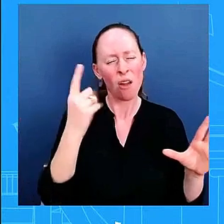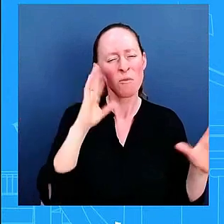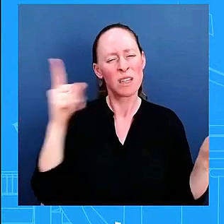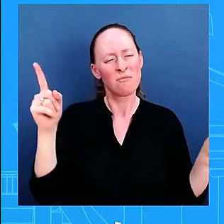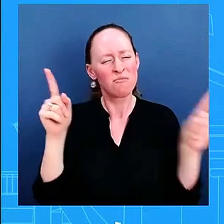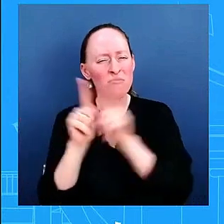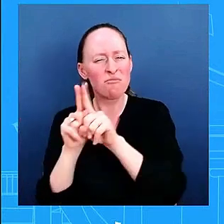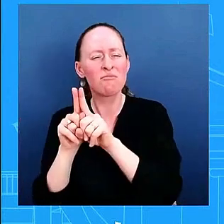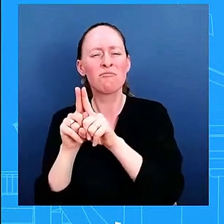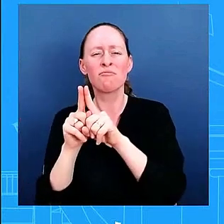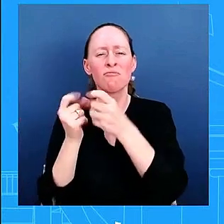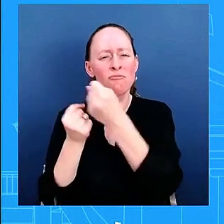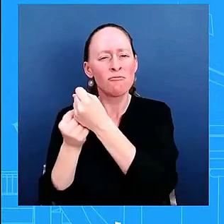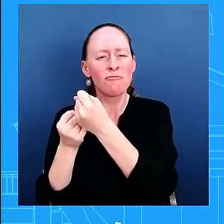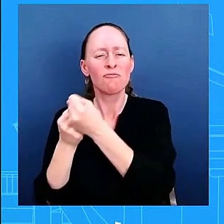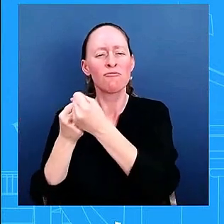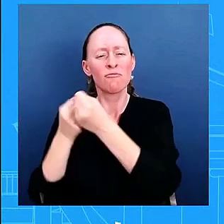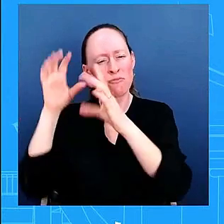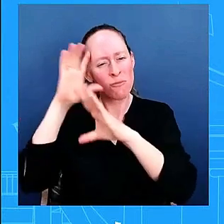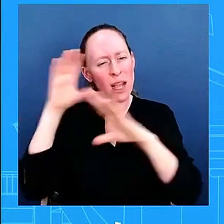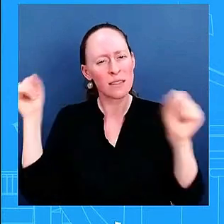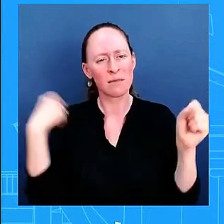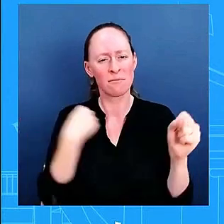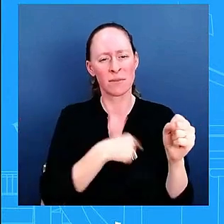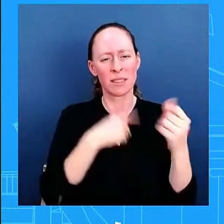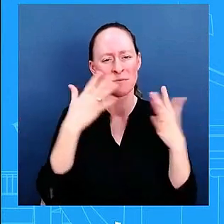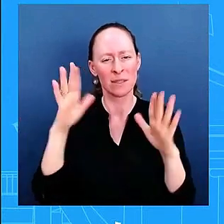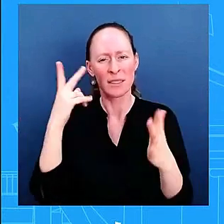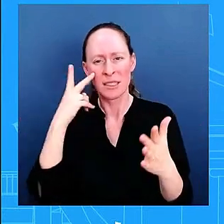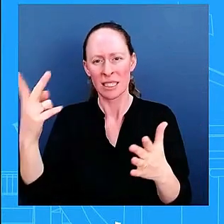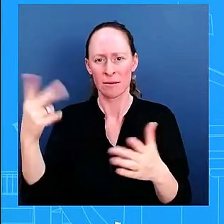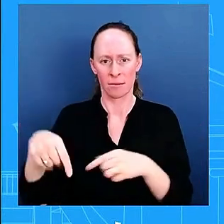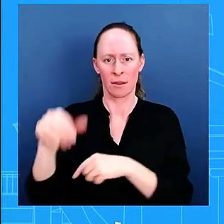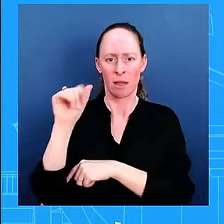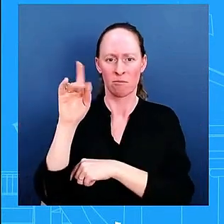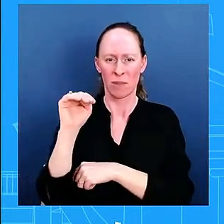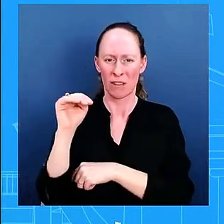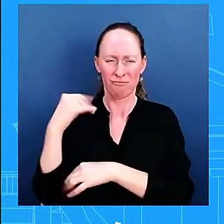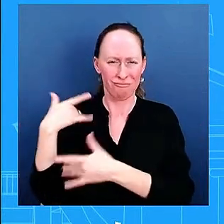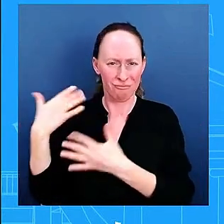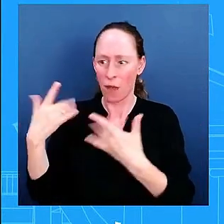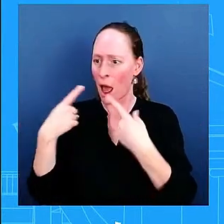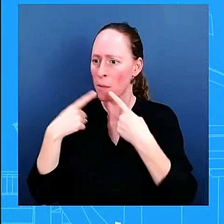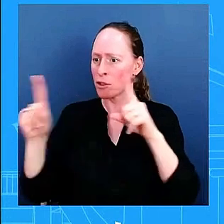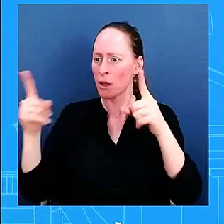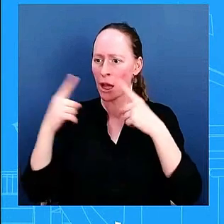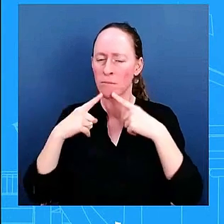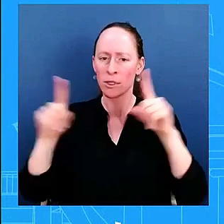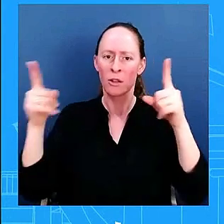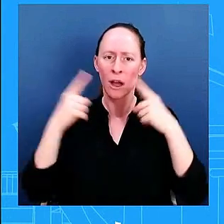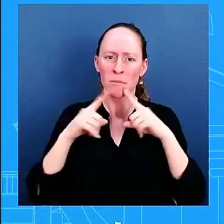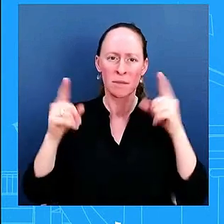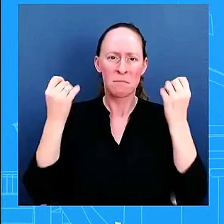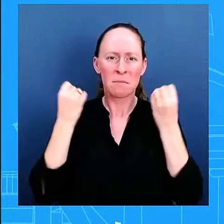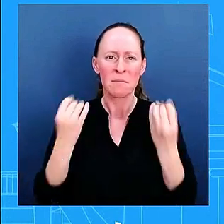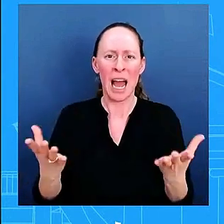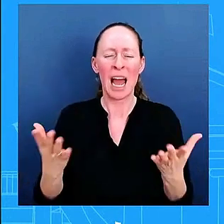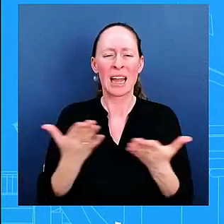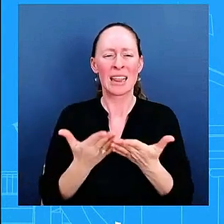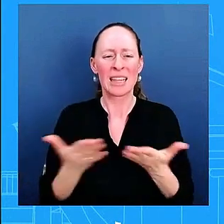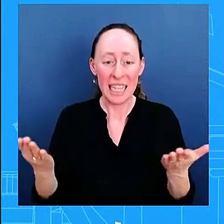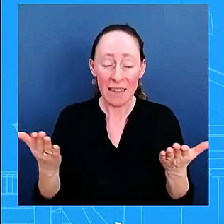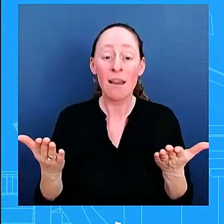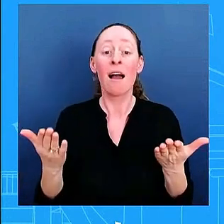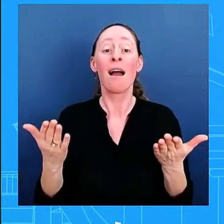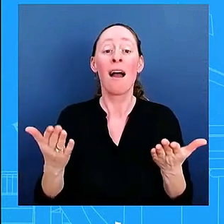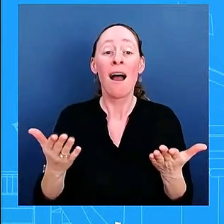seen from this administration and i would also note now this is to the rest of your question just last week in